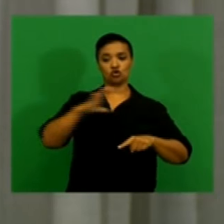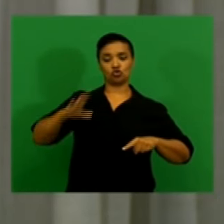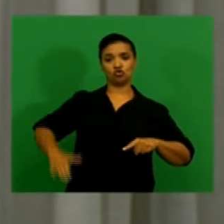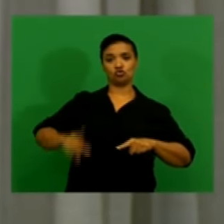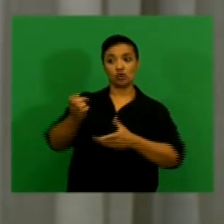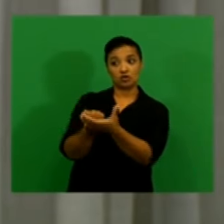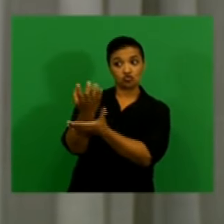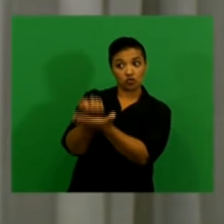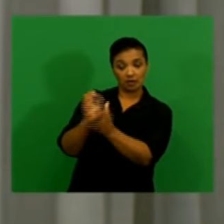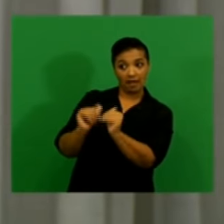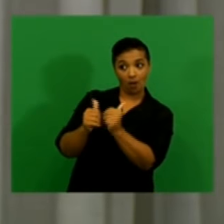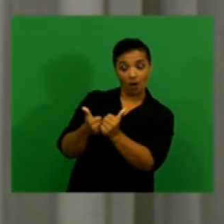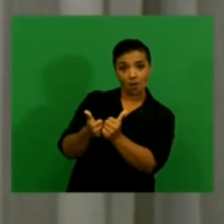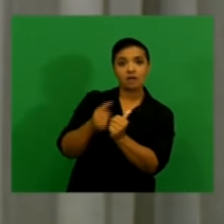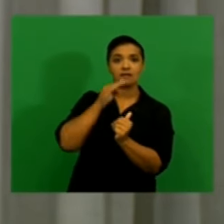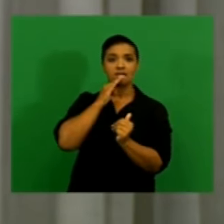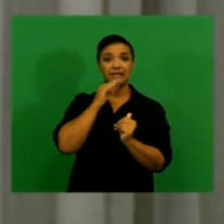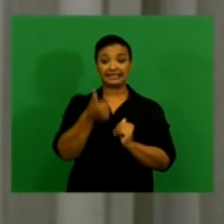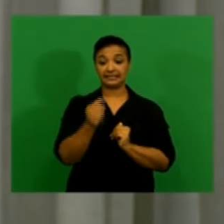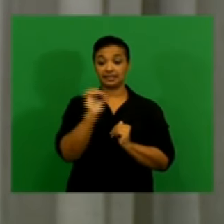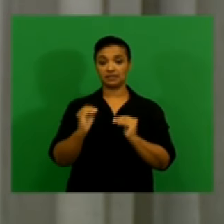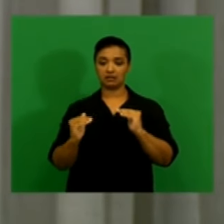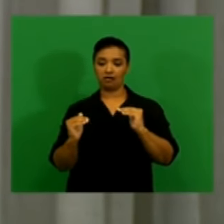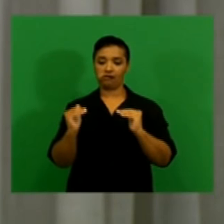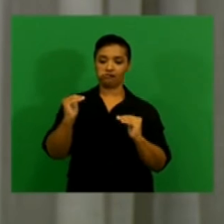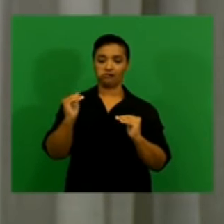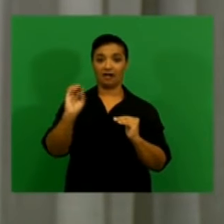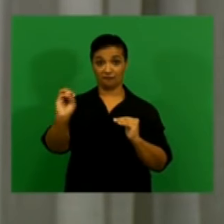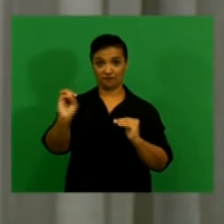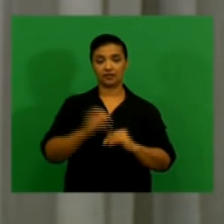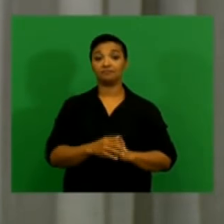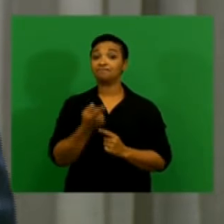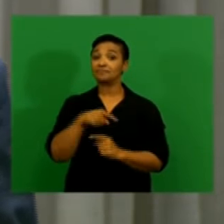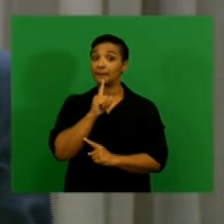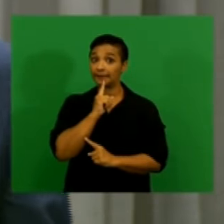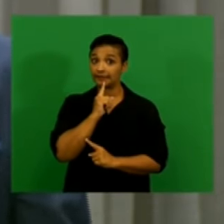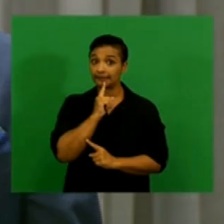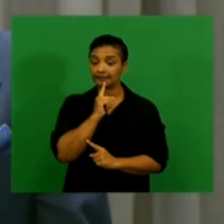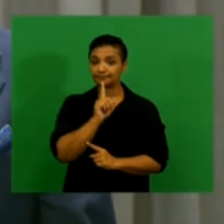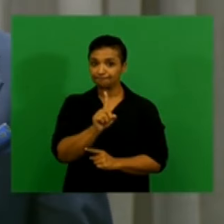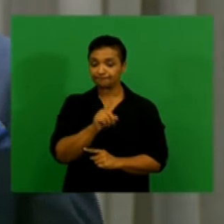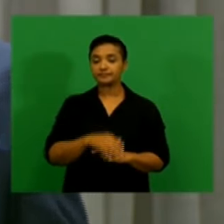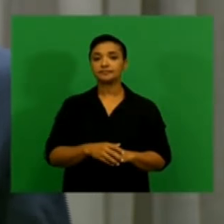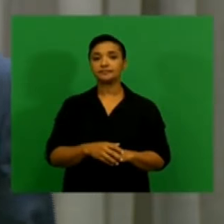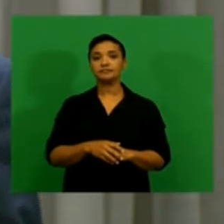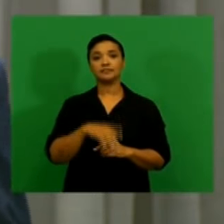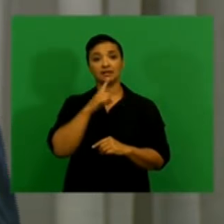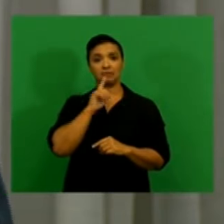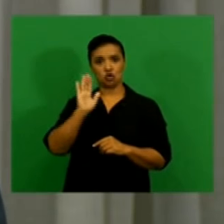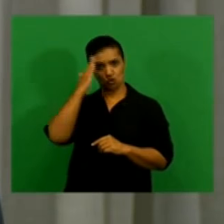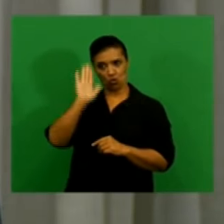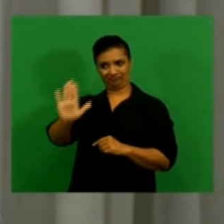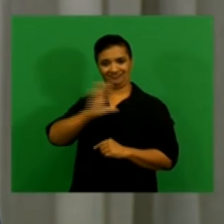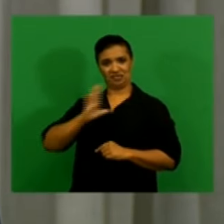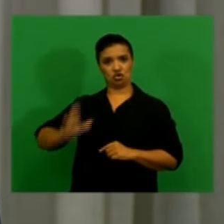which is expected to remain above the 6% level. However, given the credit-driven nature